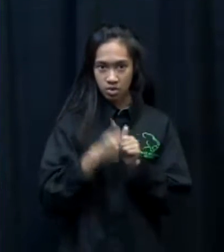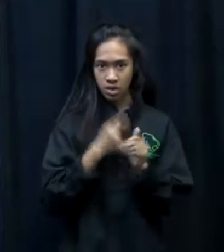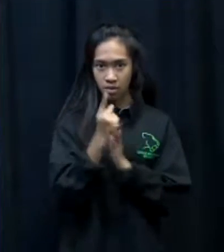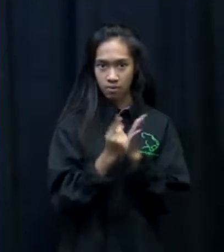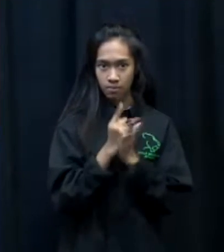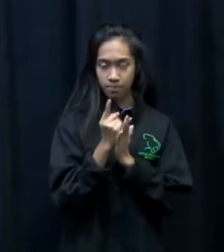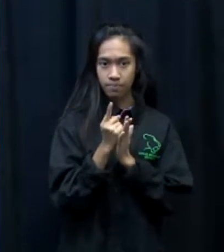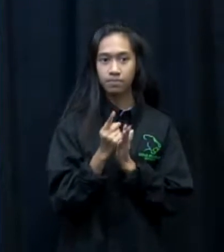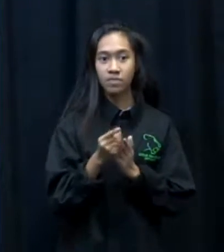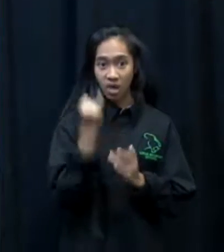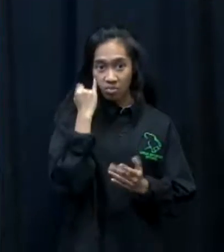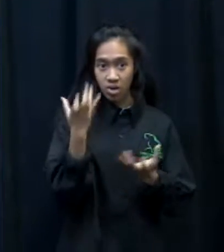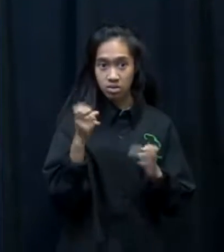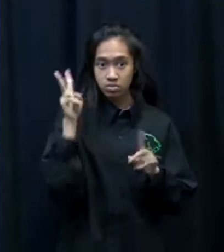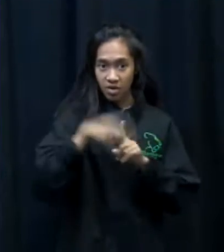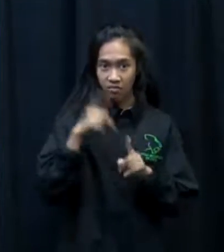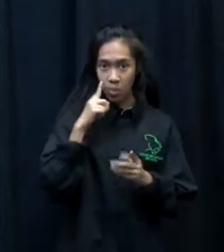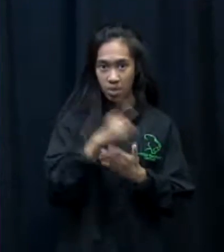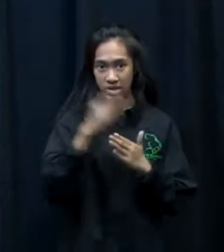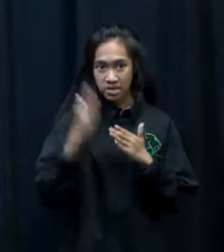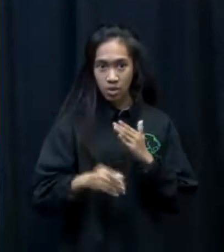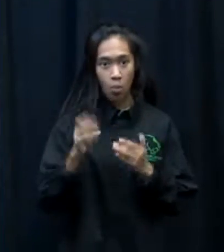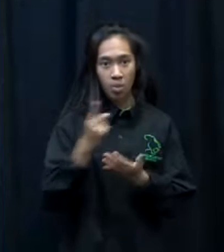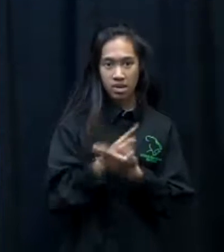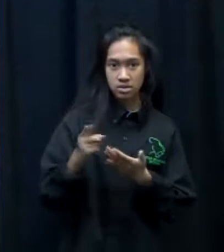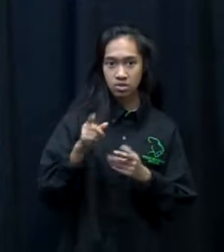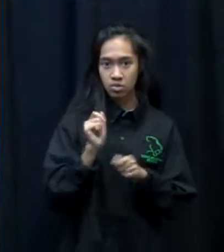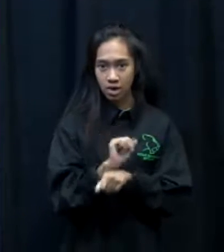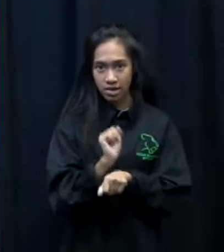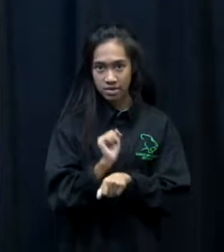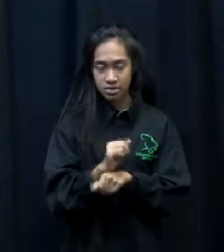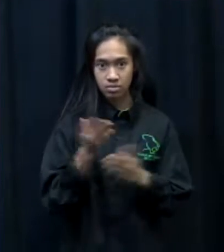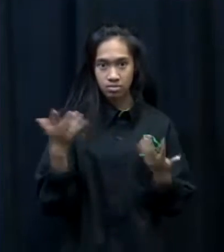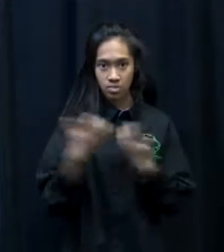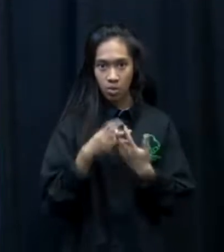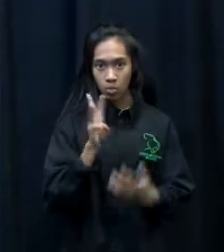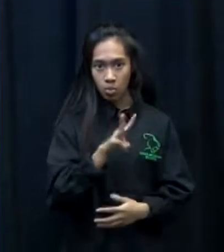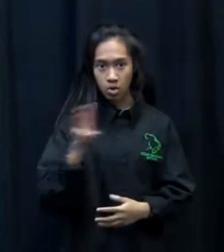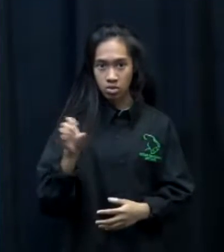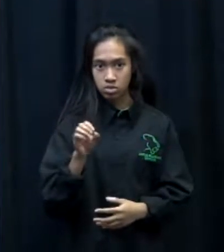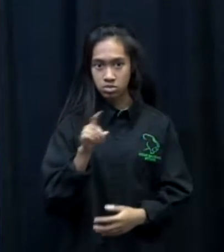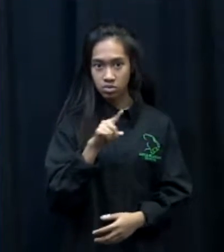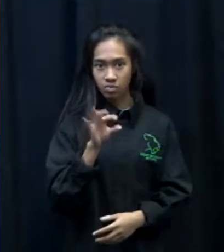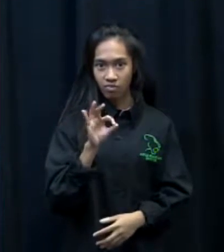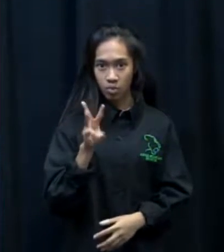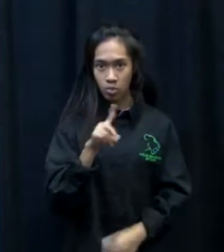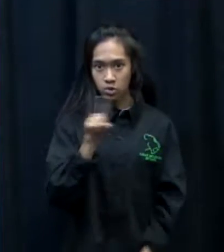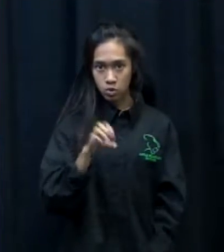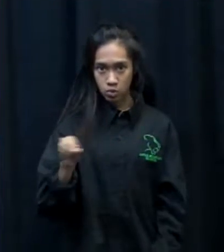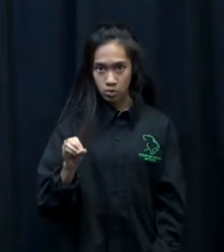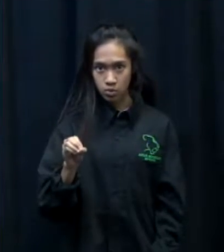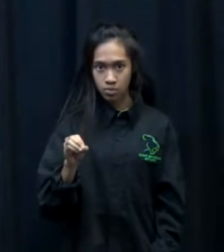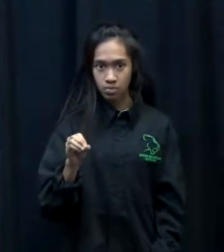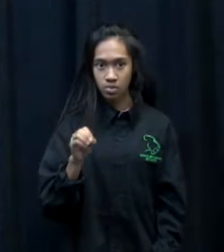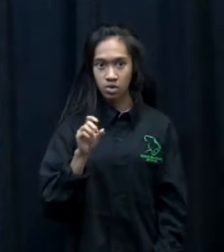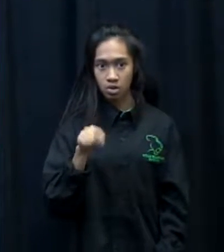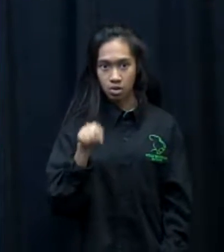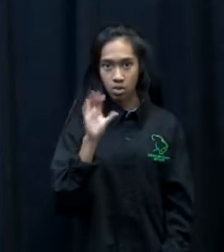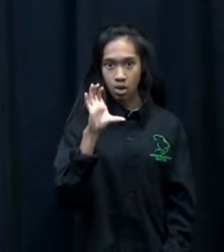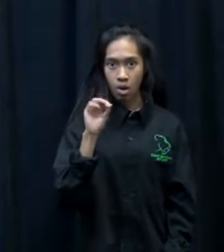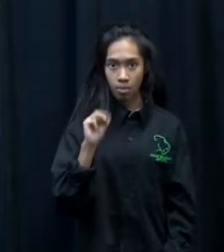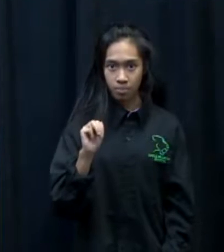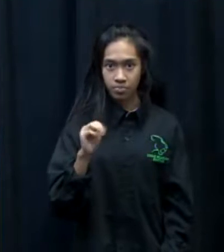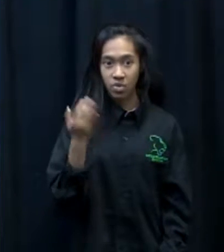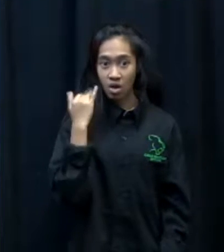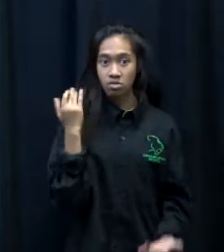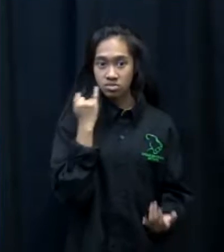want to apply for a weekend or weekday job, go to www.fortworthzoo.org. Hurry because positions are being filled right